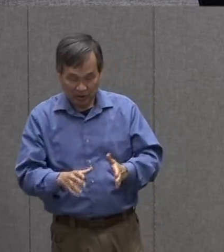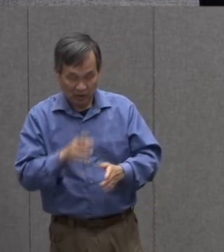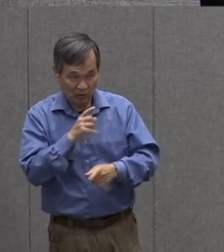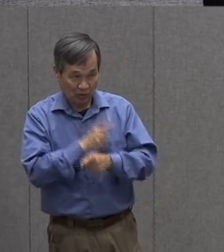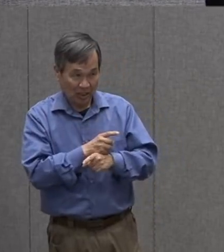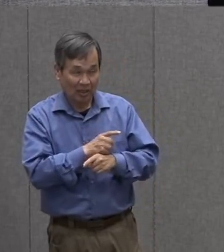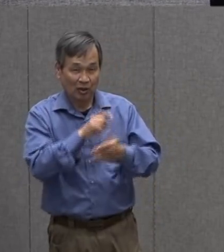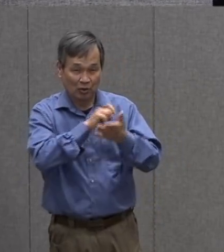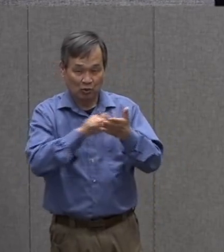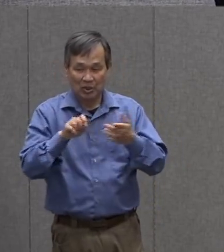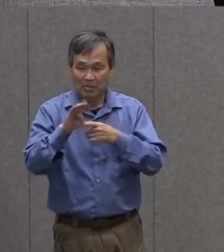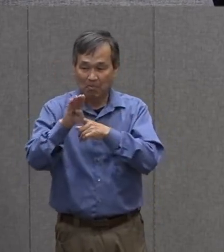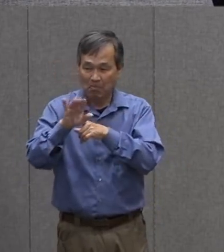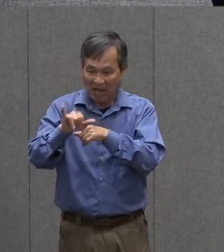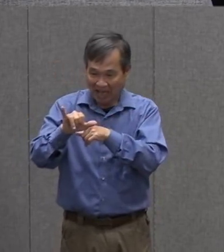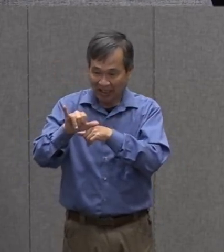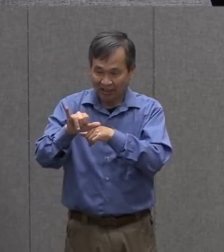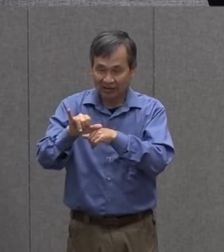written by.